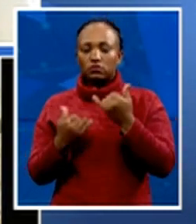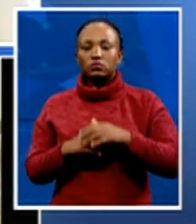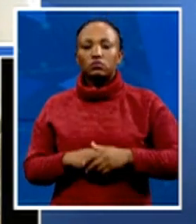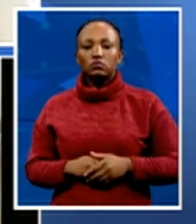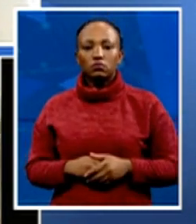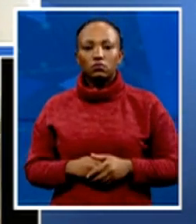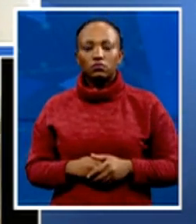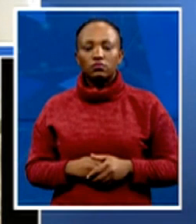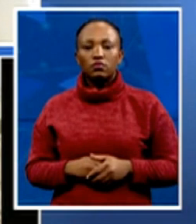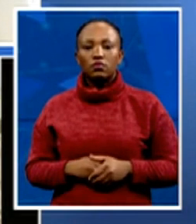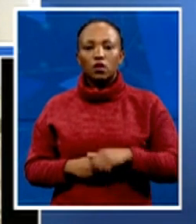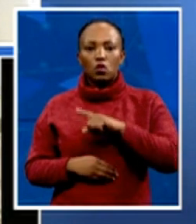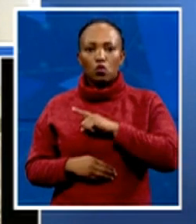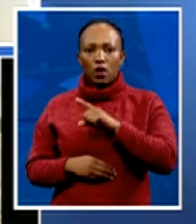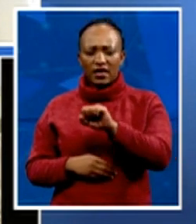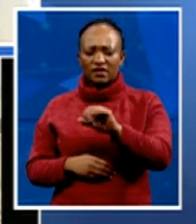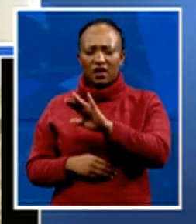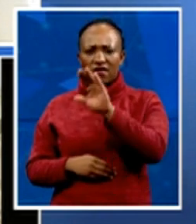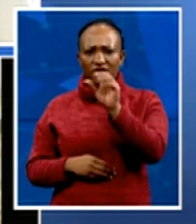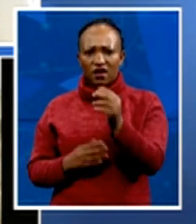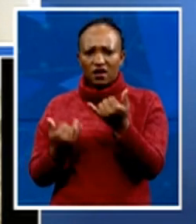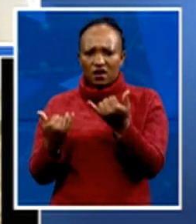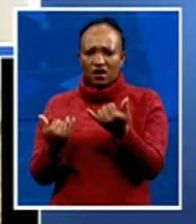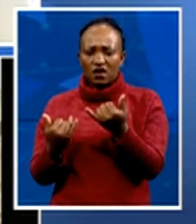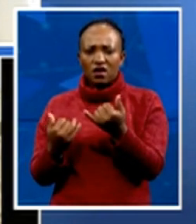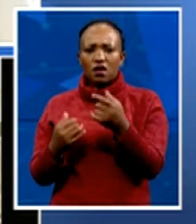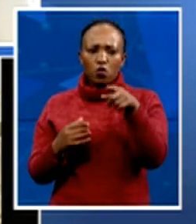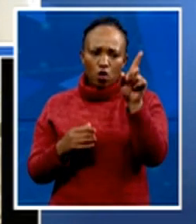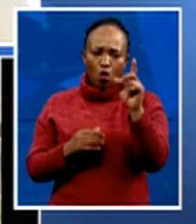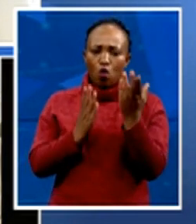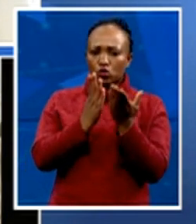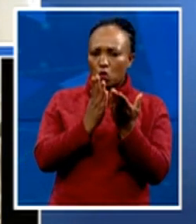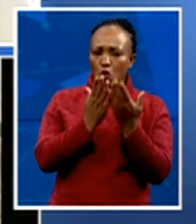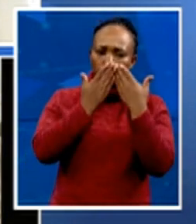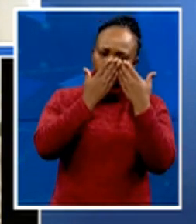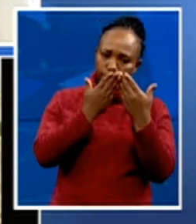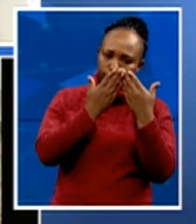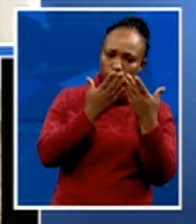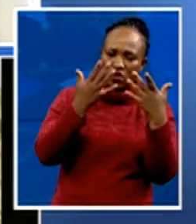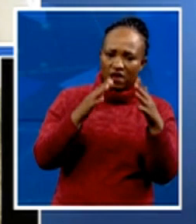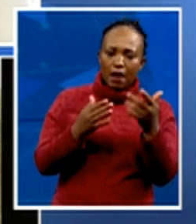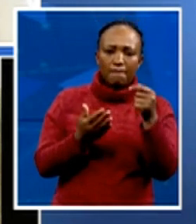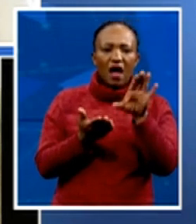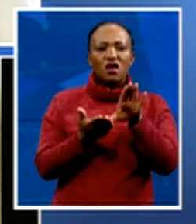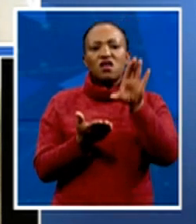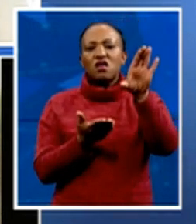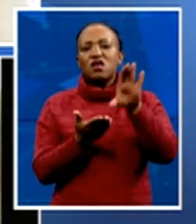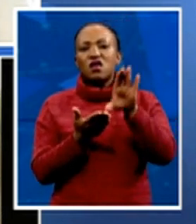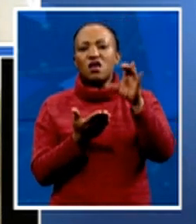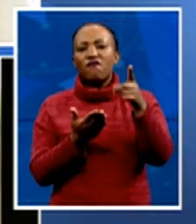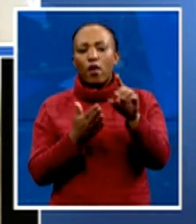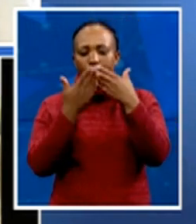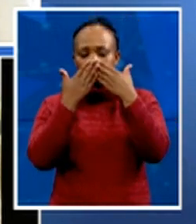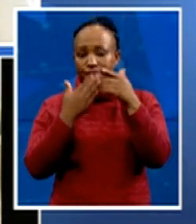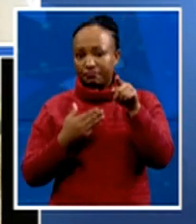because we go to school, we study, we pop out the big money to study. At the end of the day, we finish